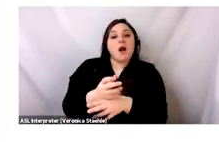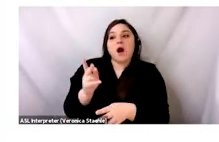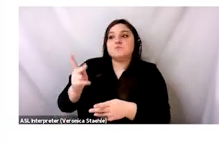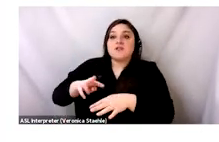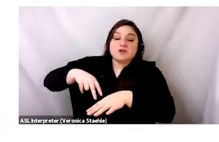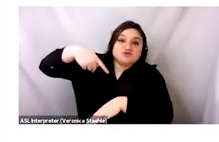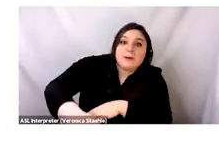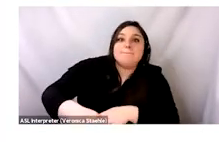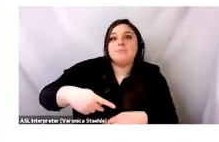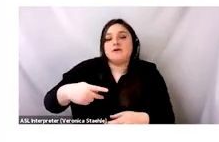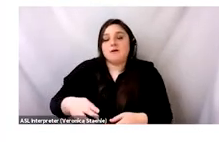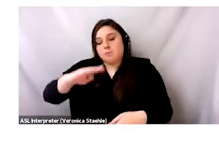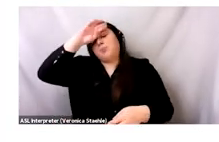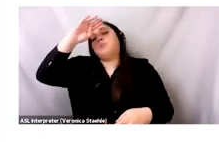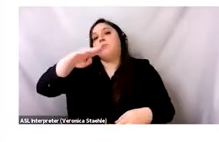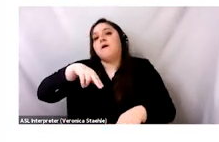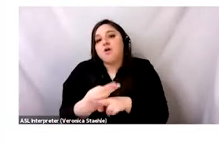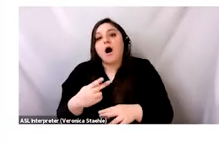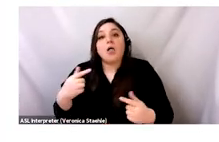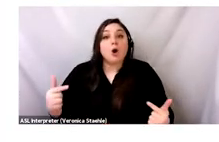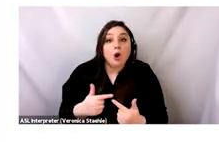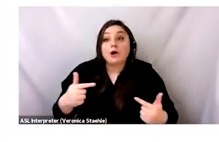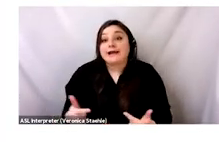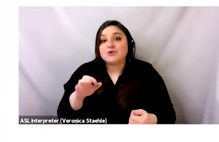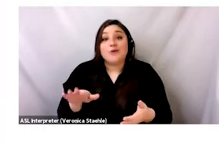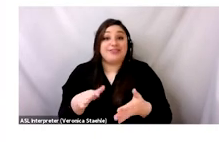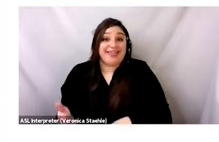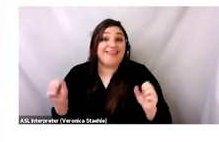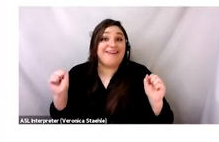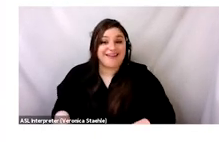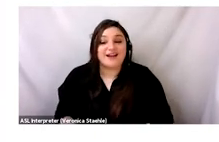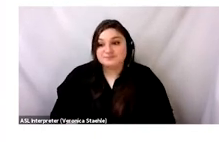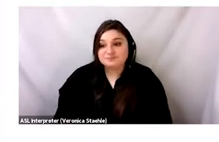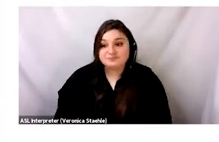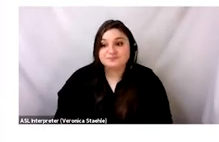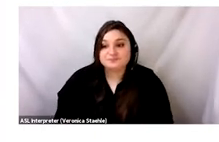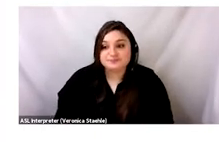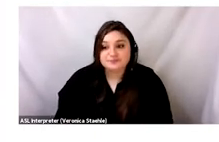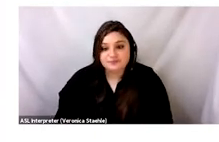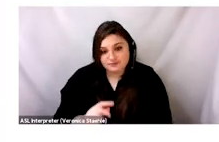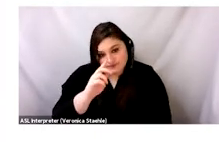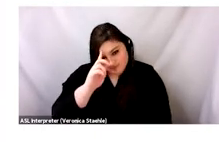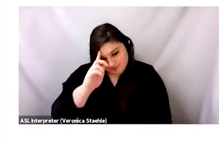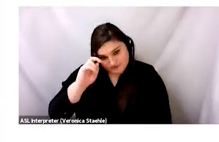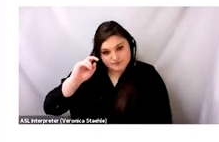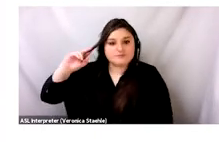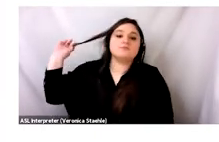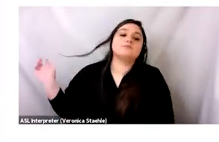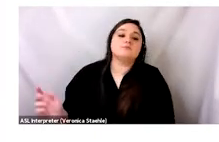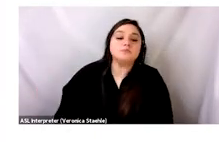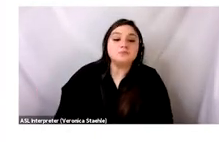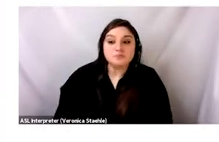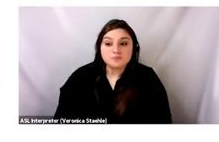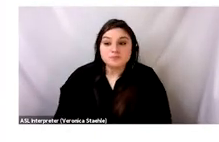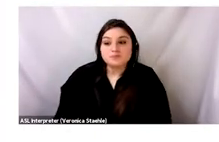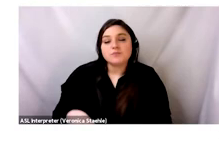value to them, but it actually causes them to trip and fall, which can cause serious injury and even death. I also want to